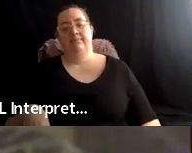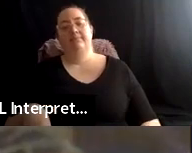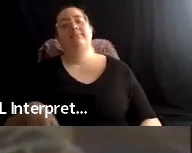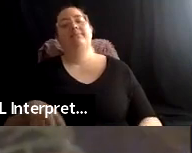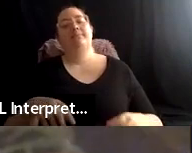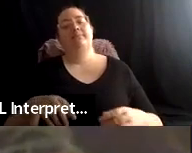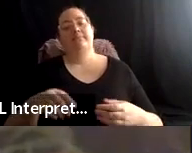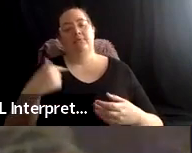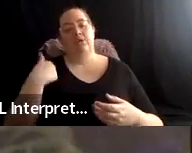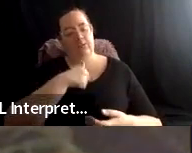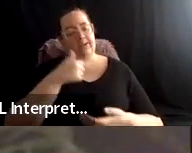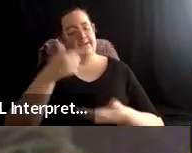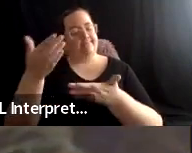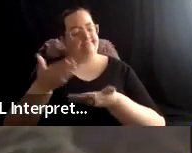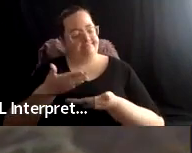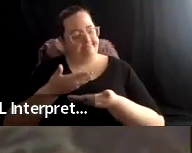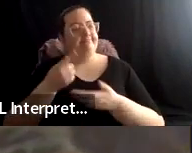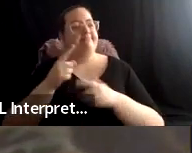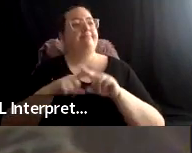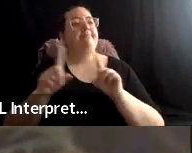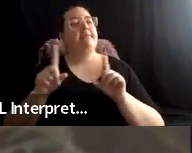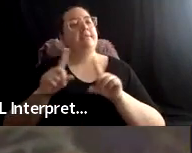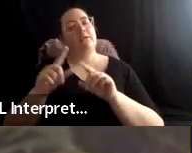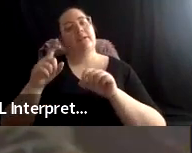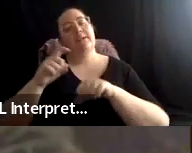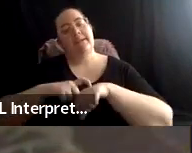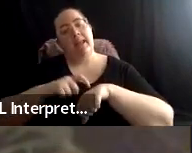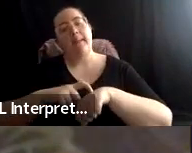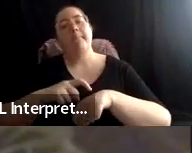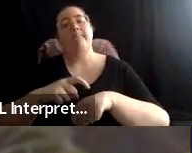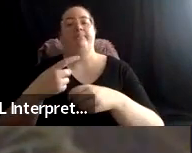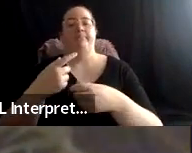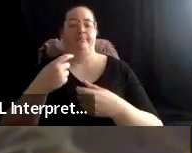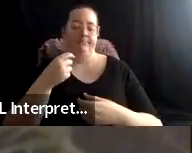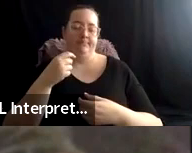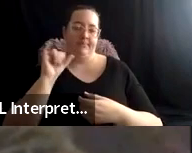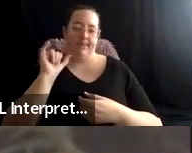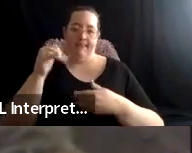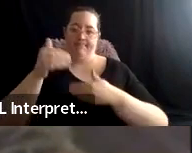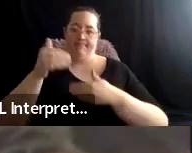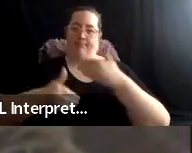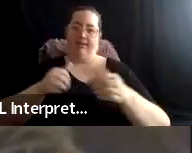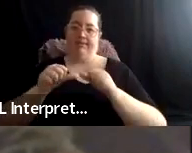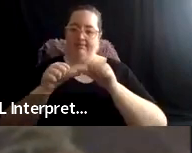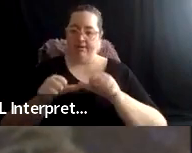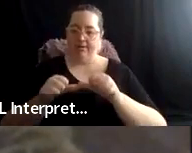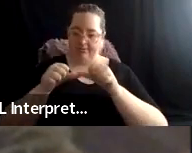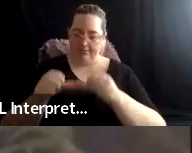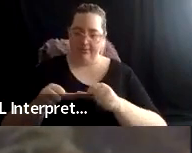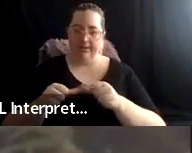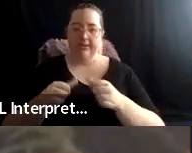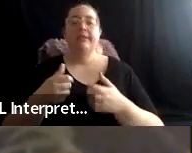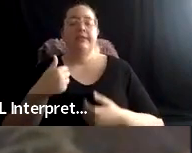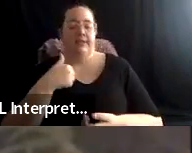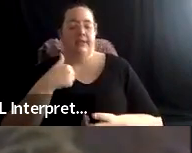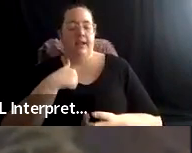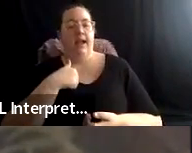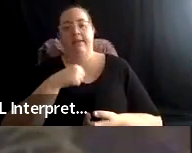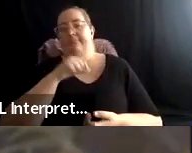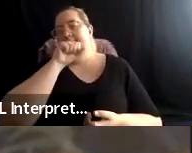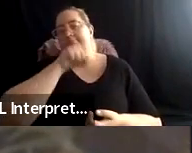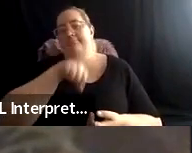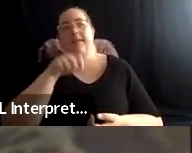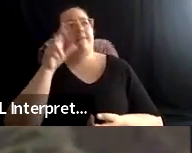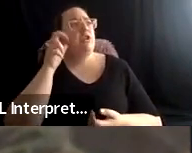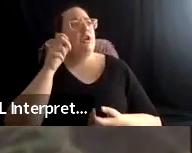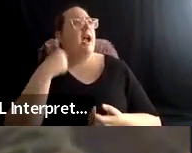that process being ongoing too, um, and, and I, I love, I loved hearing, like, I heard